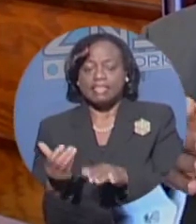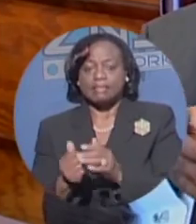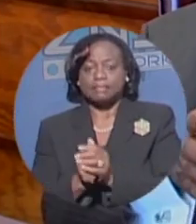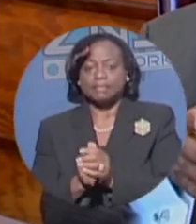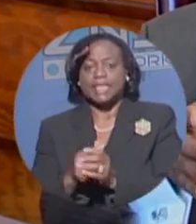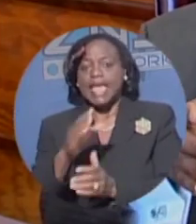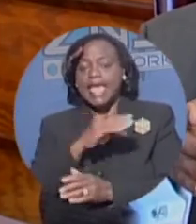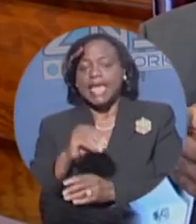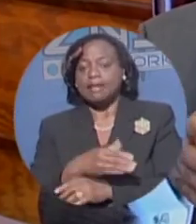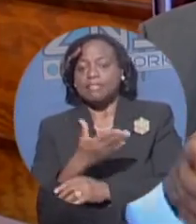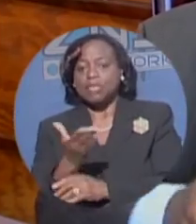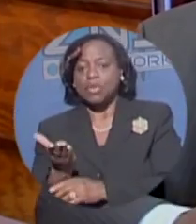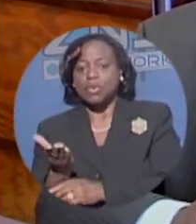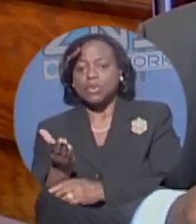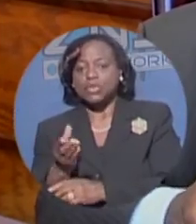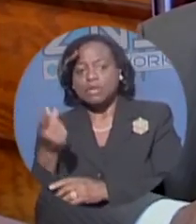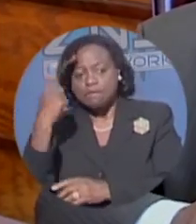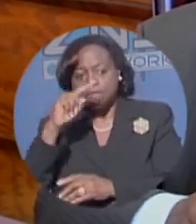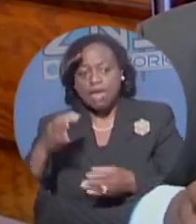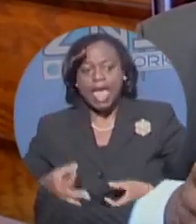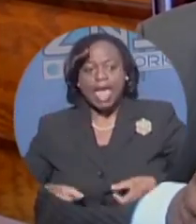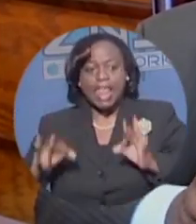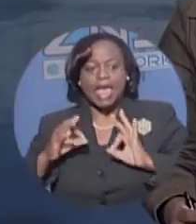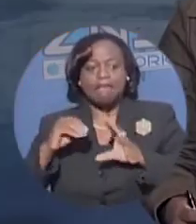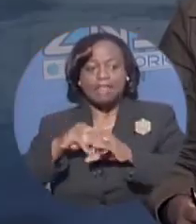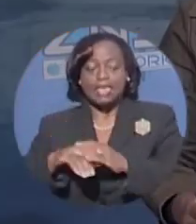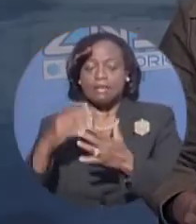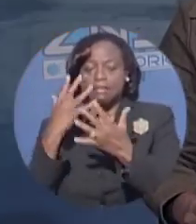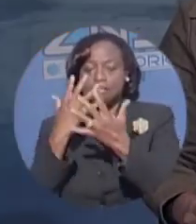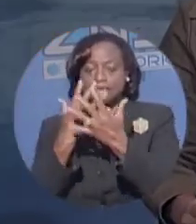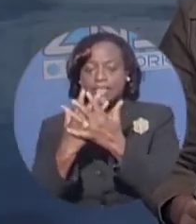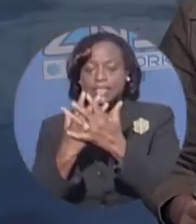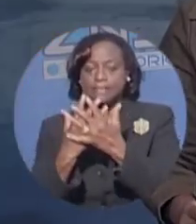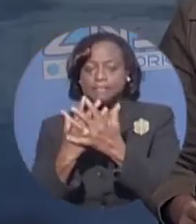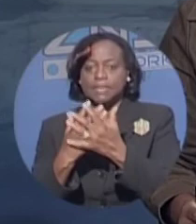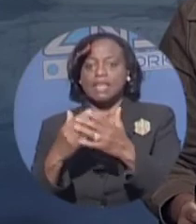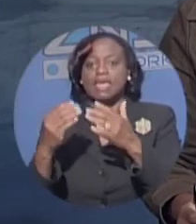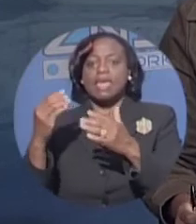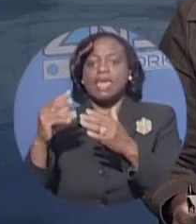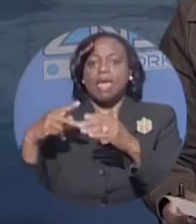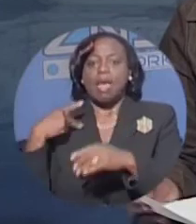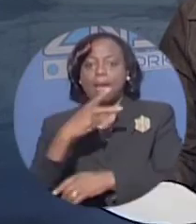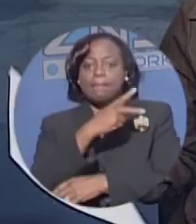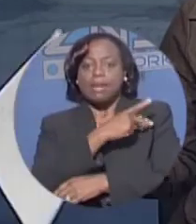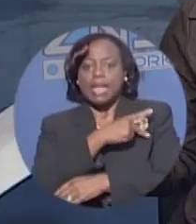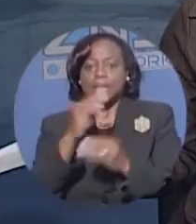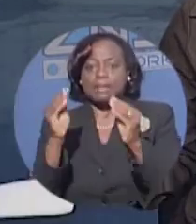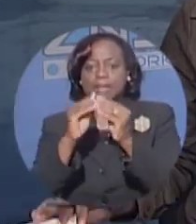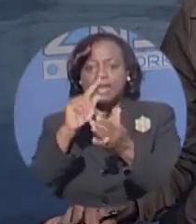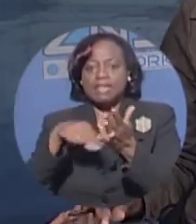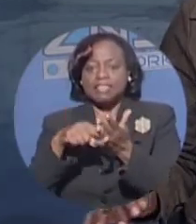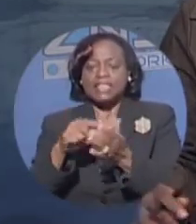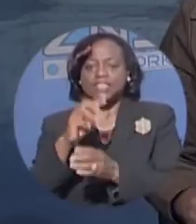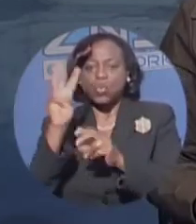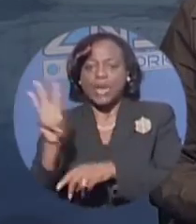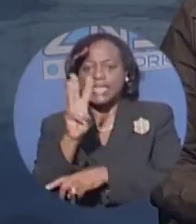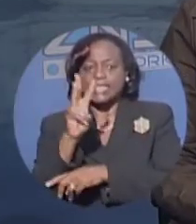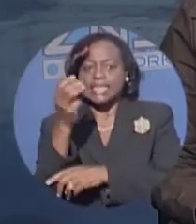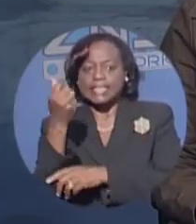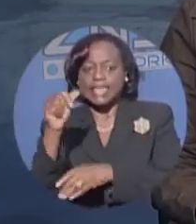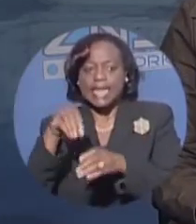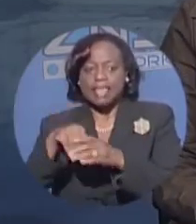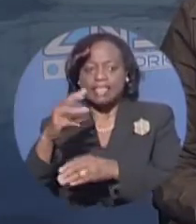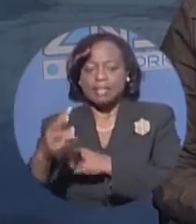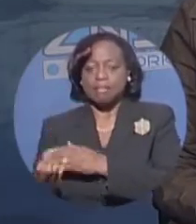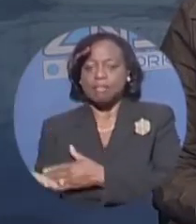for life imprisonment. The House meets this Wednesday at 10 in the morning. Well, ZNS News has learned